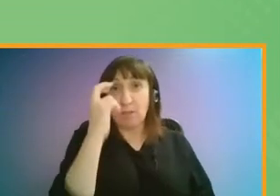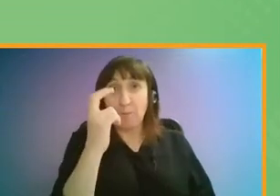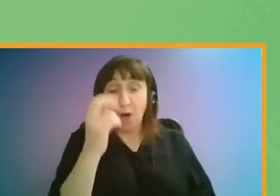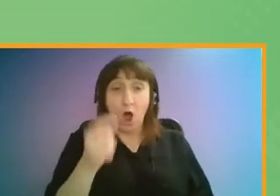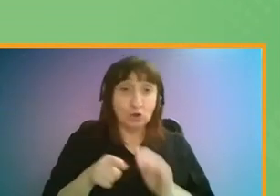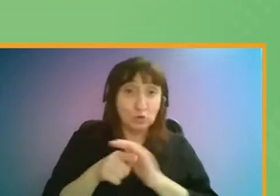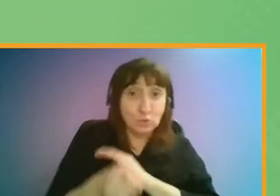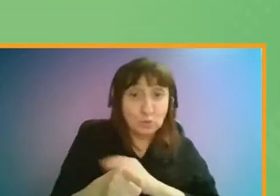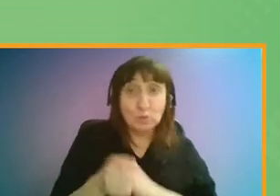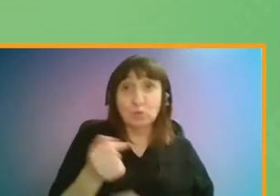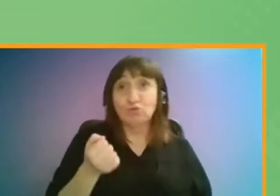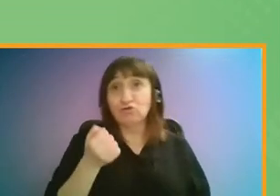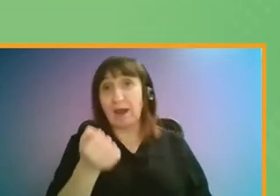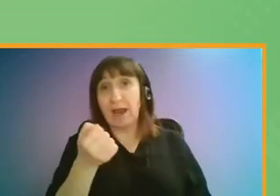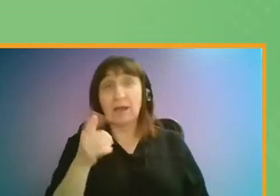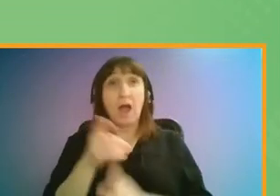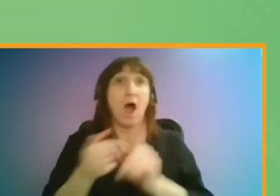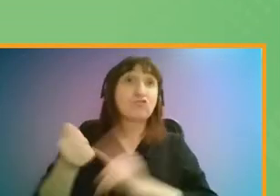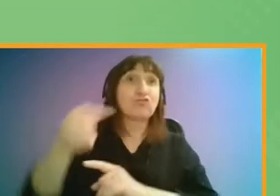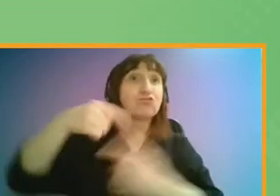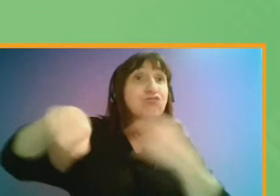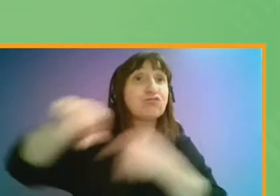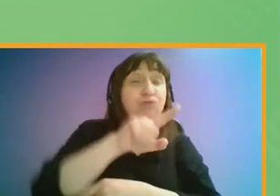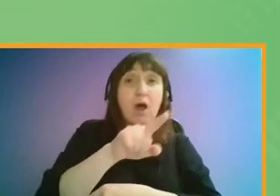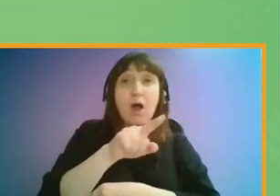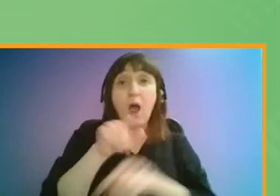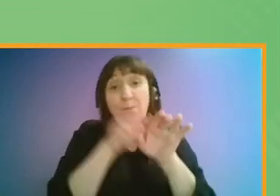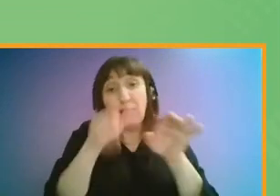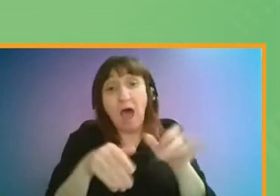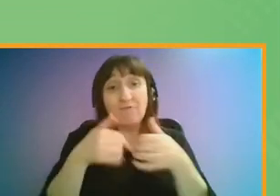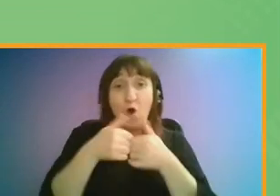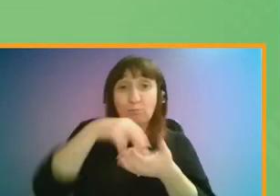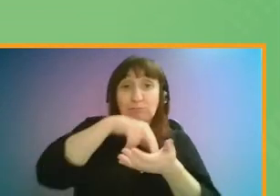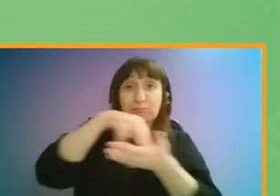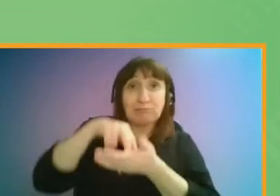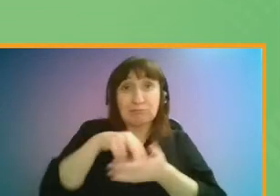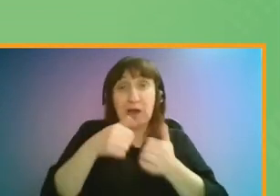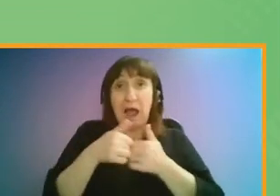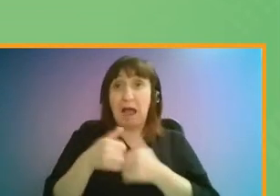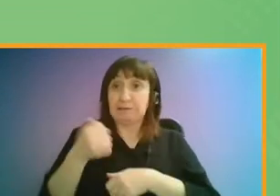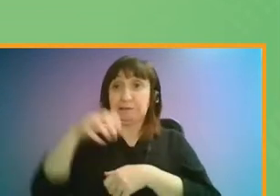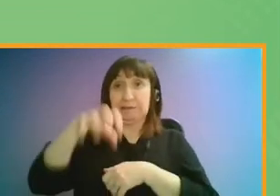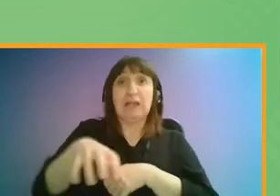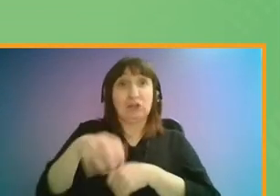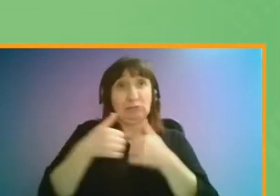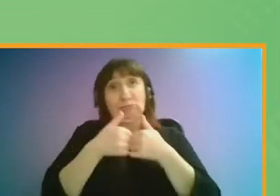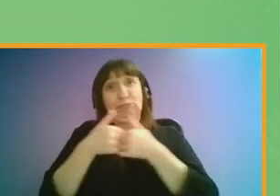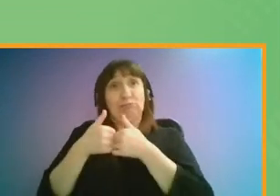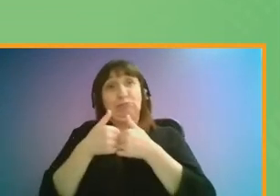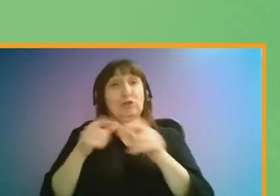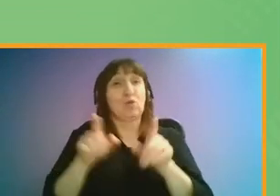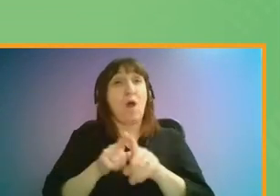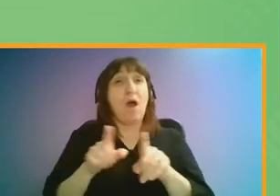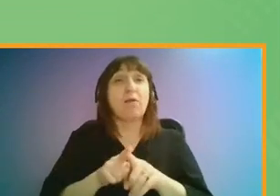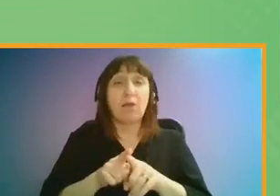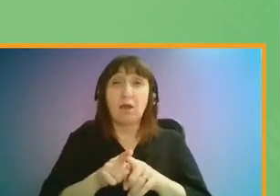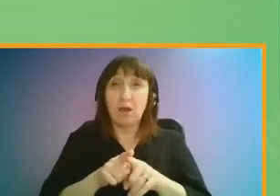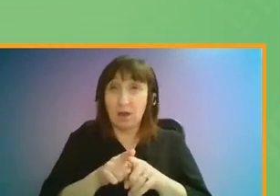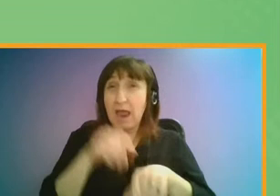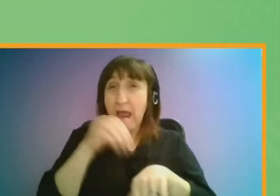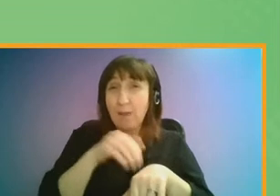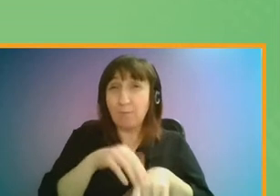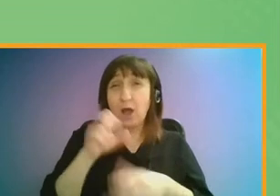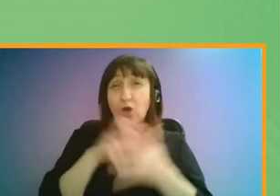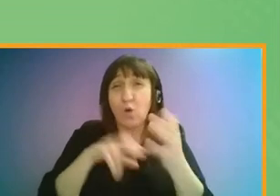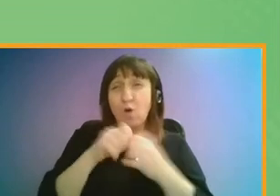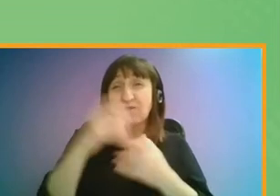train and overground, as well as overcrowding on platforms and more generally in stations. The impact of COVID-19 can be seen in mentions of